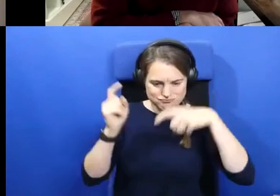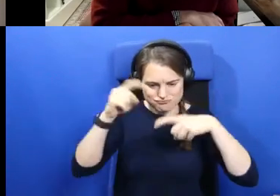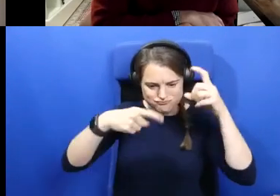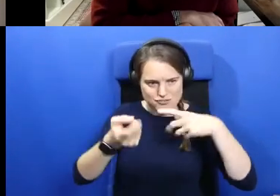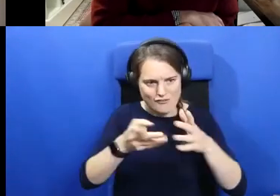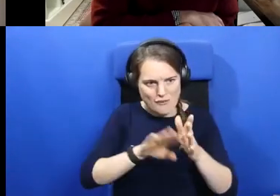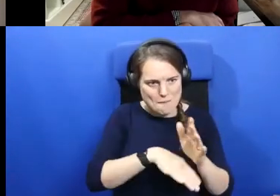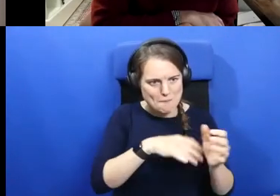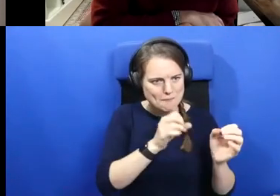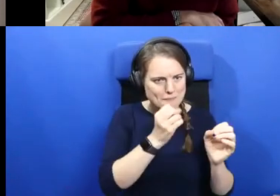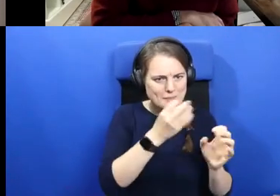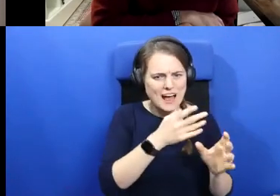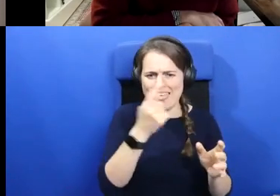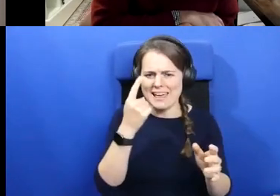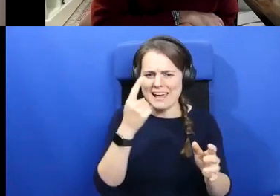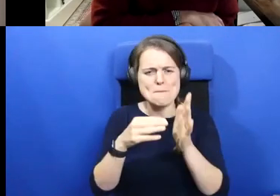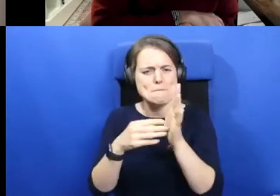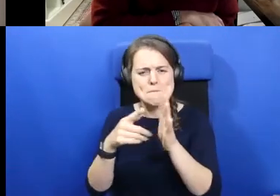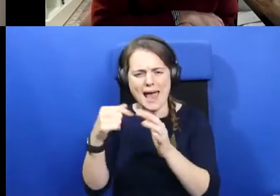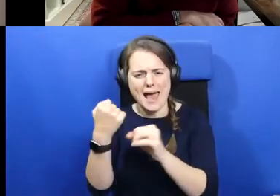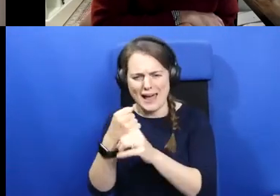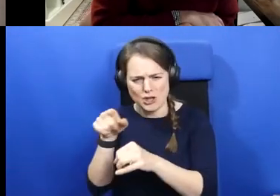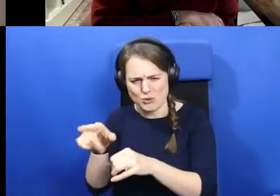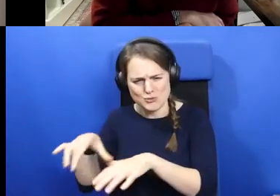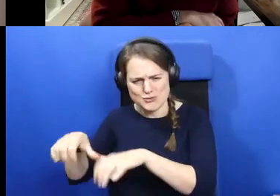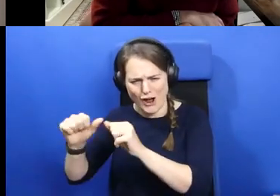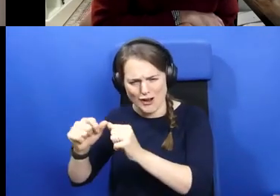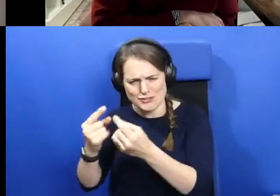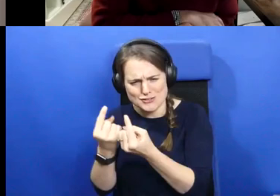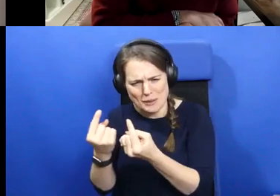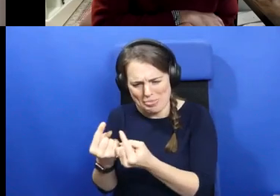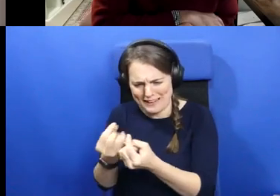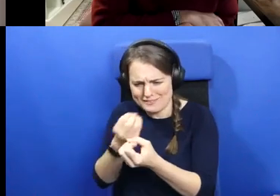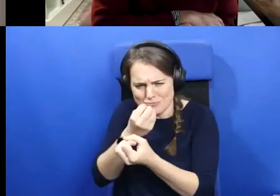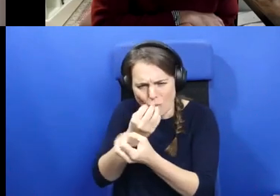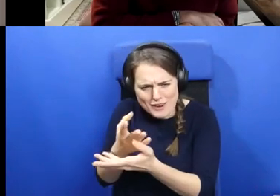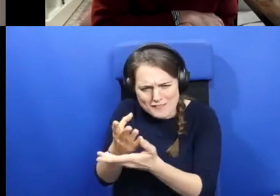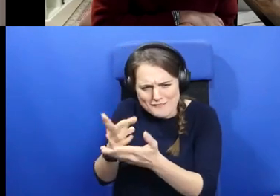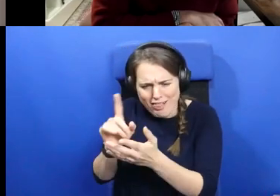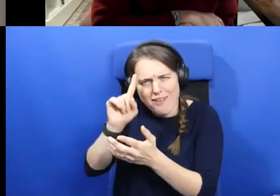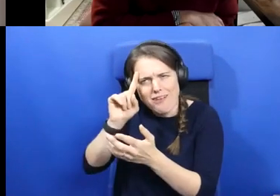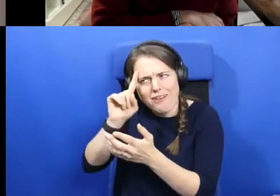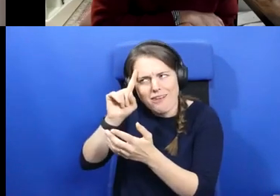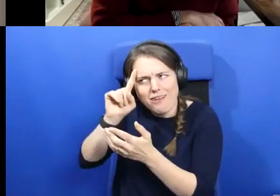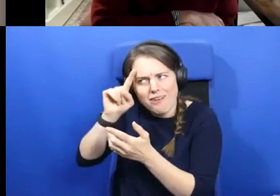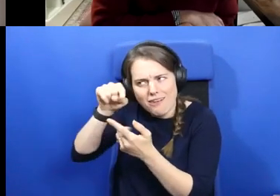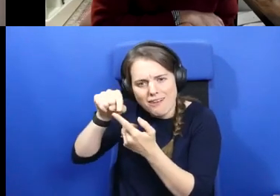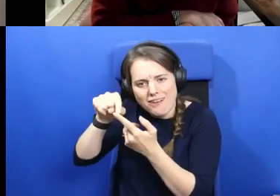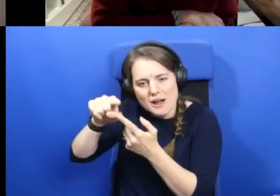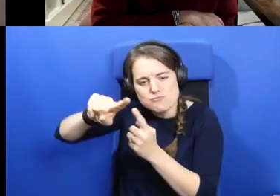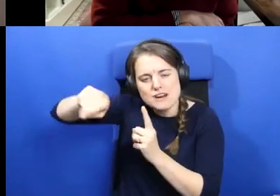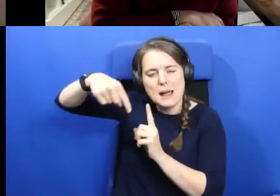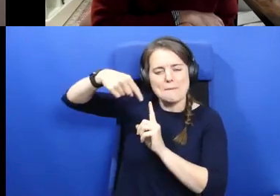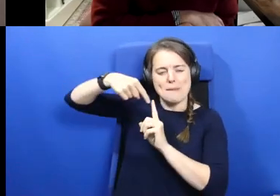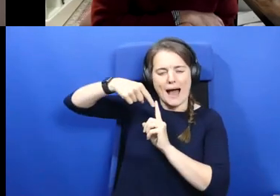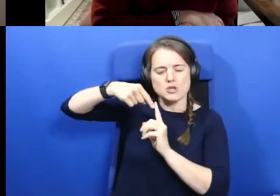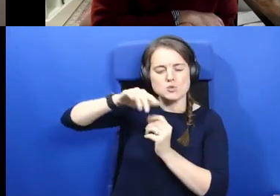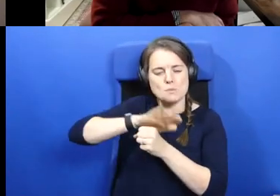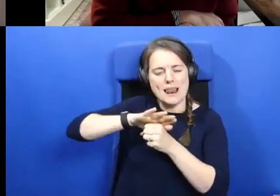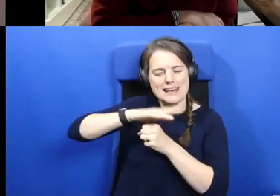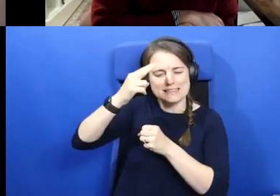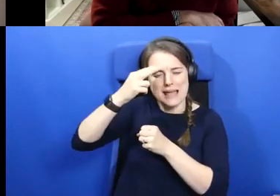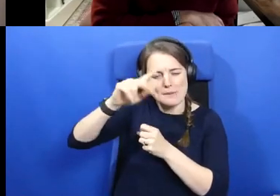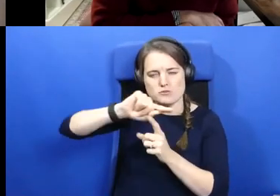Meg, I think you, you, you started off with something, uh, a really wonderful, you know, bringing us back to the place names, bringing us back to